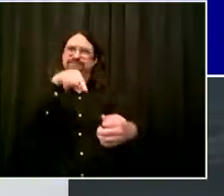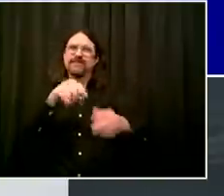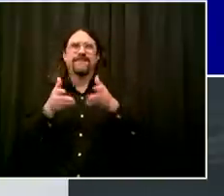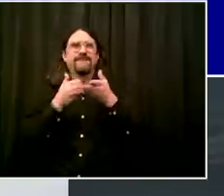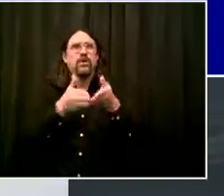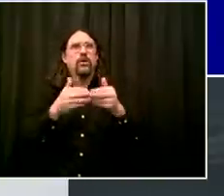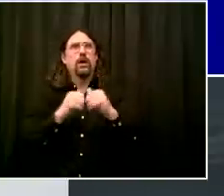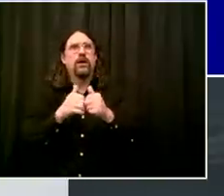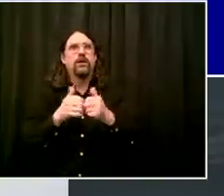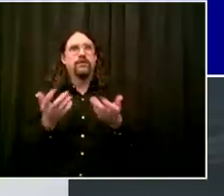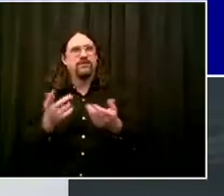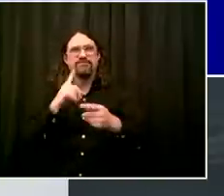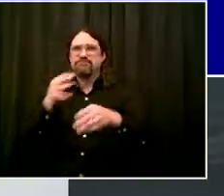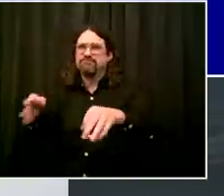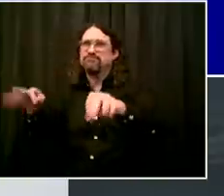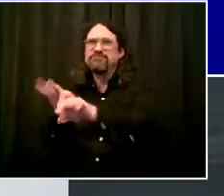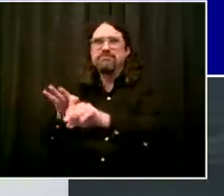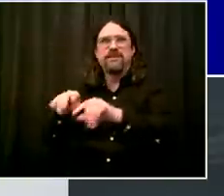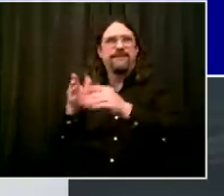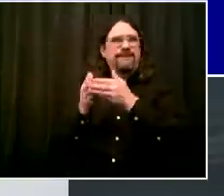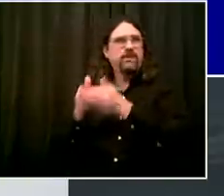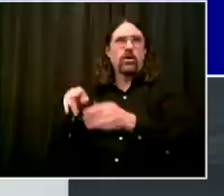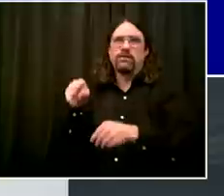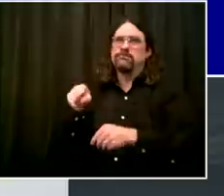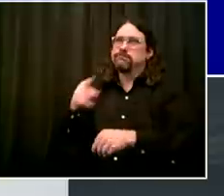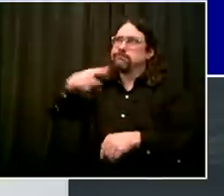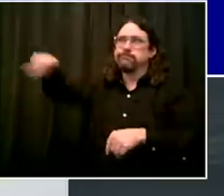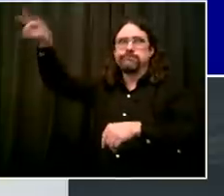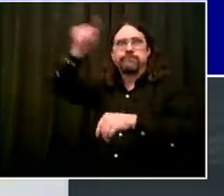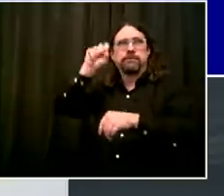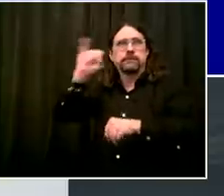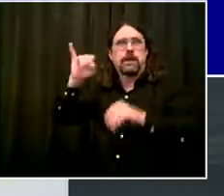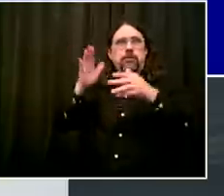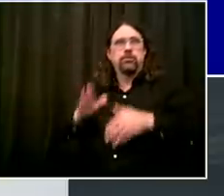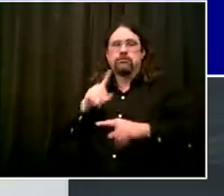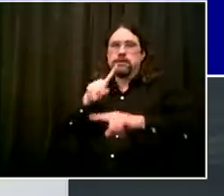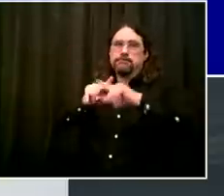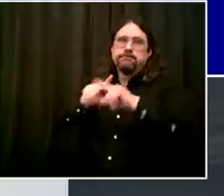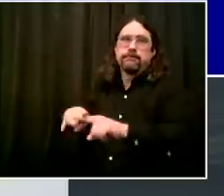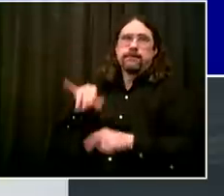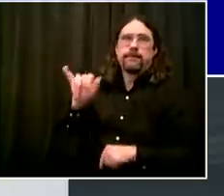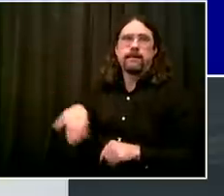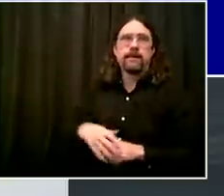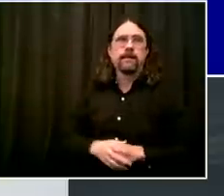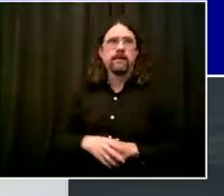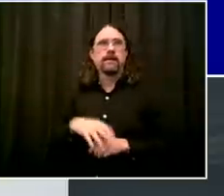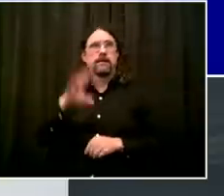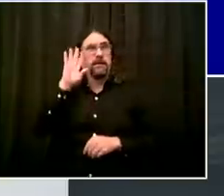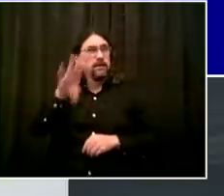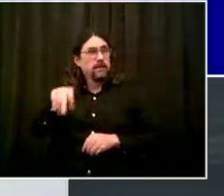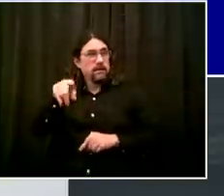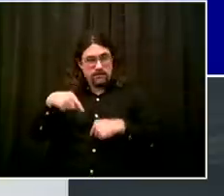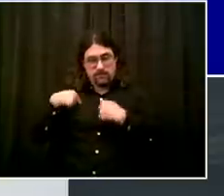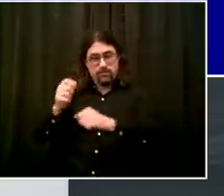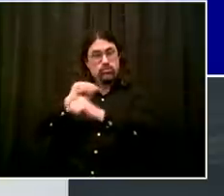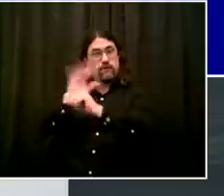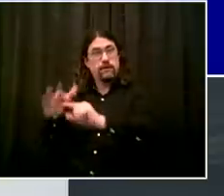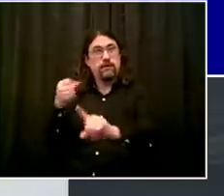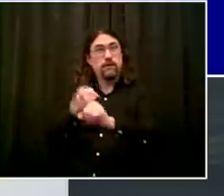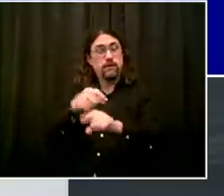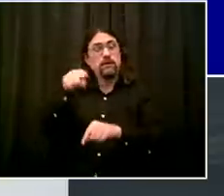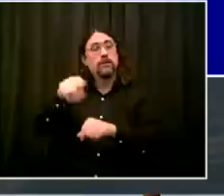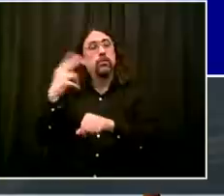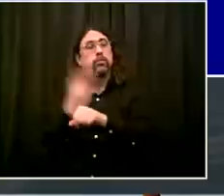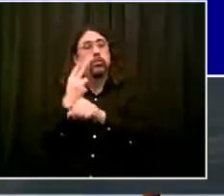crisis, ridership, of course, went down radically, a 90% drop in ridership on the ferry. So we reduced